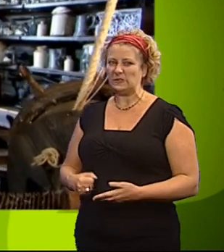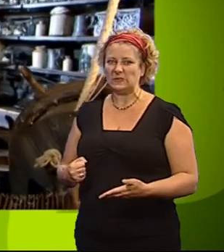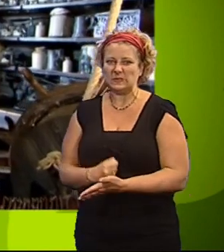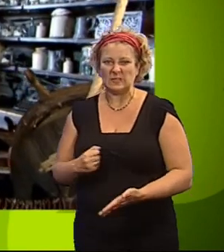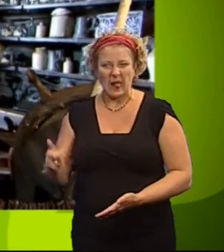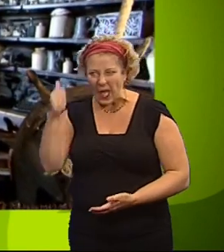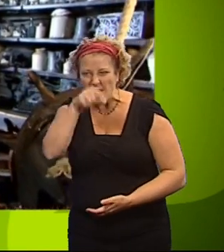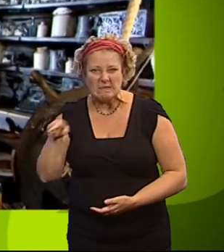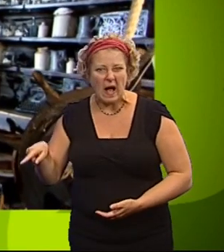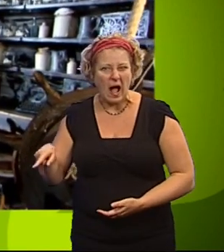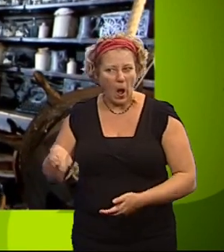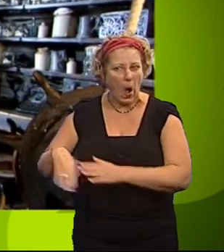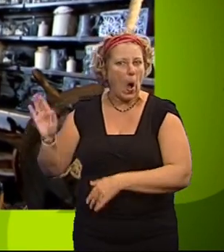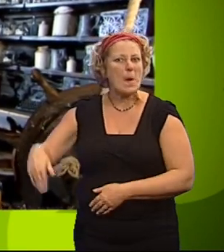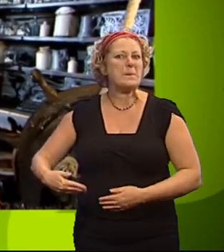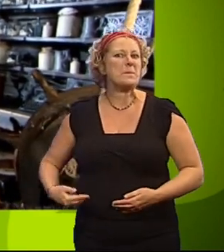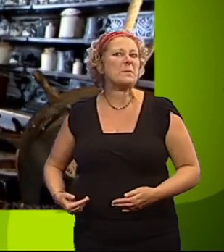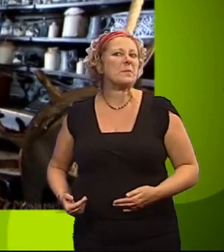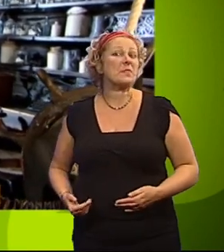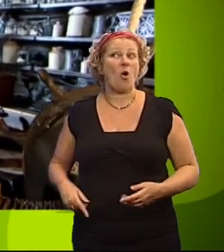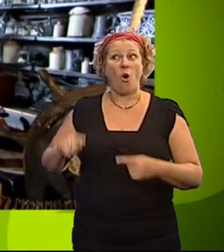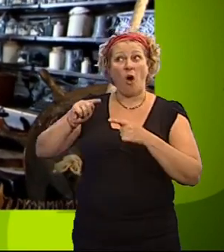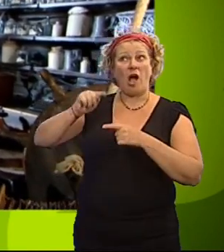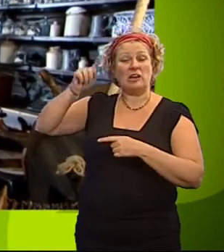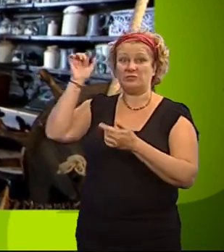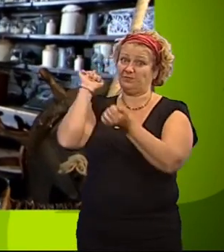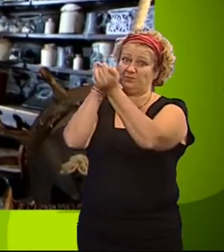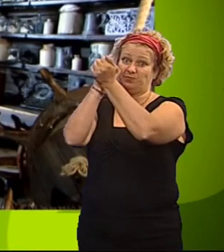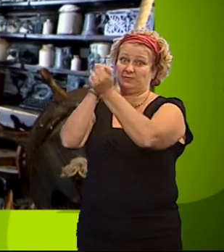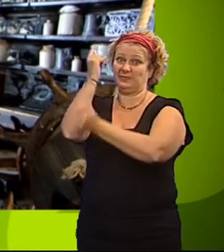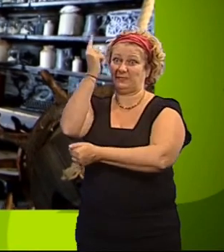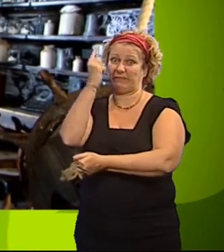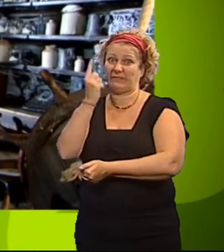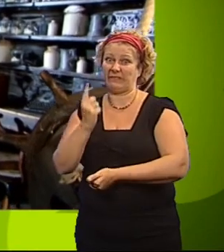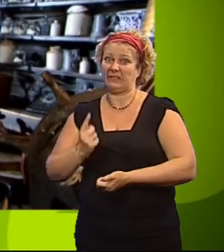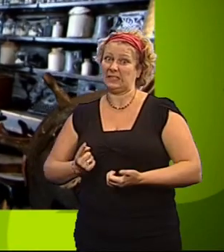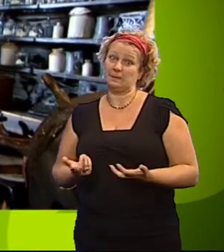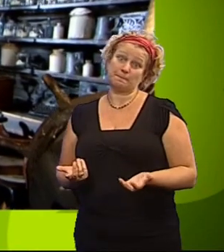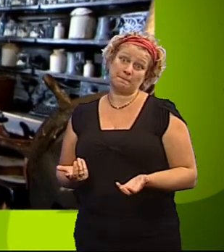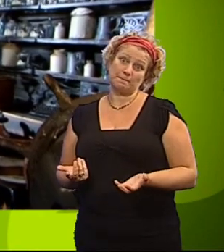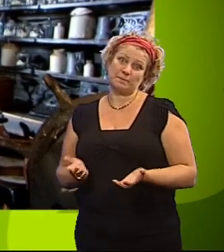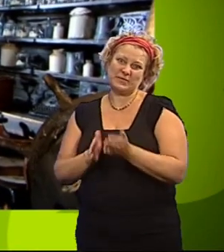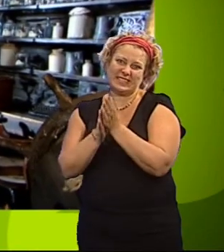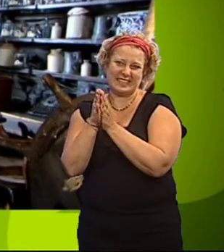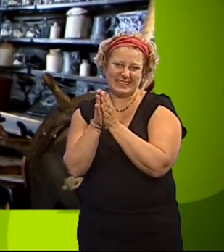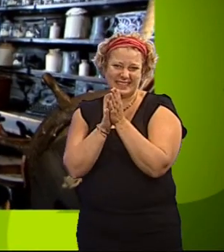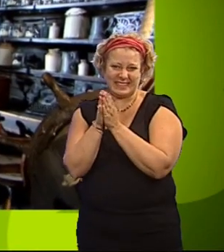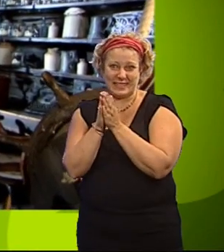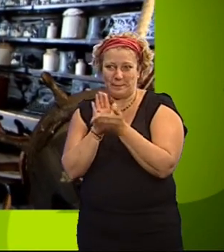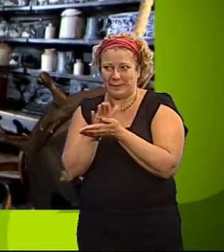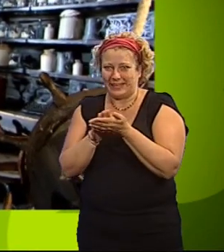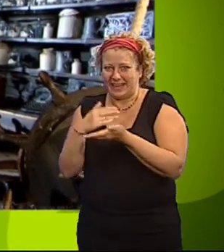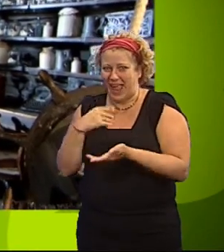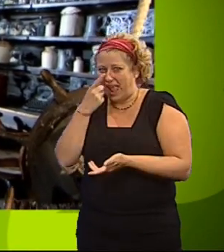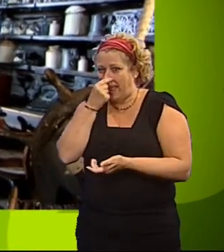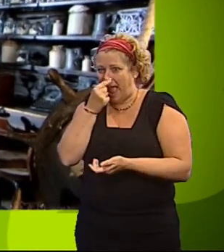clever little Rene is going home. The others are trapped all alone. And that brings me a